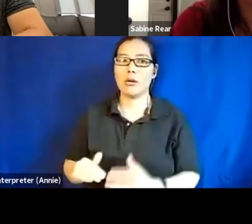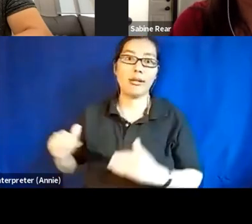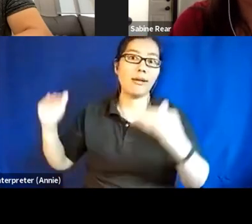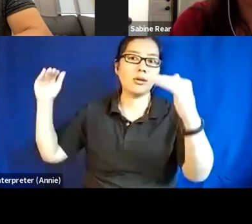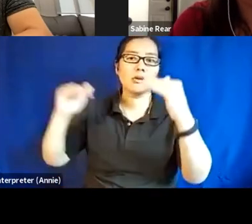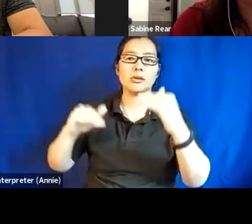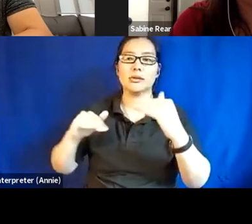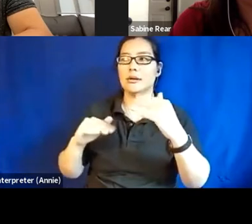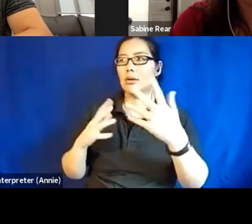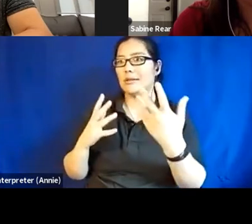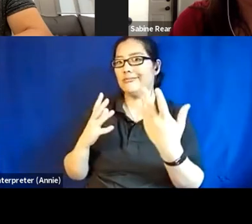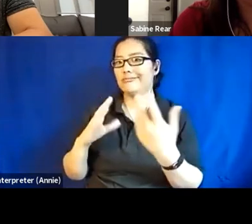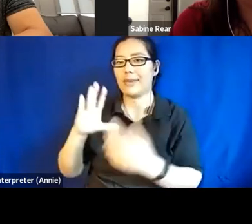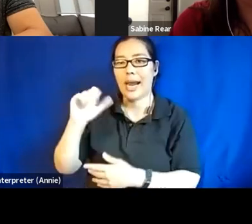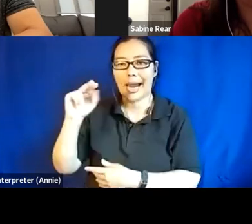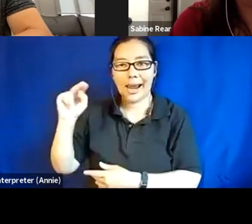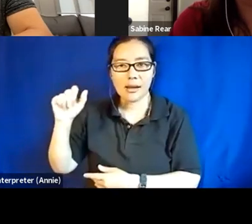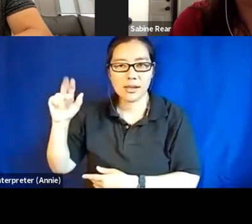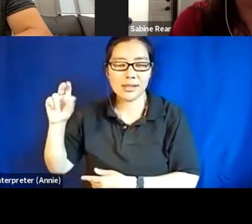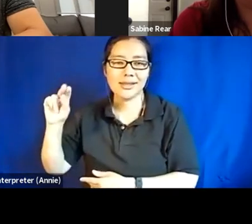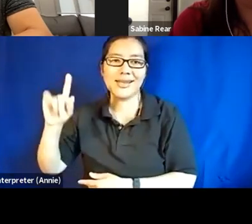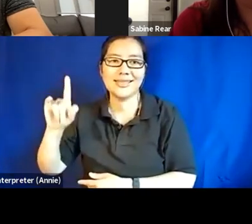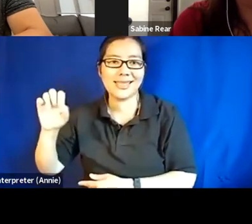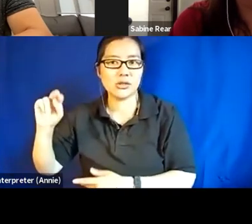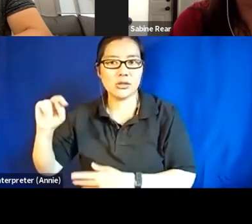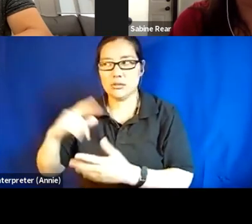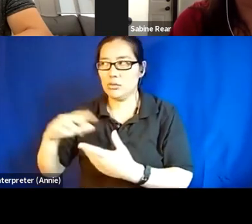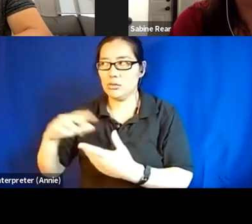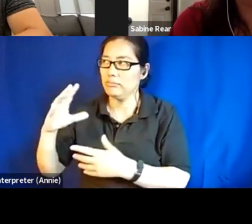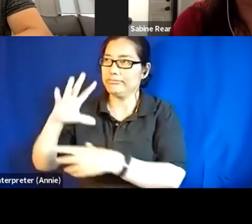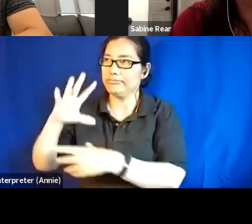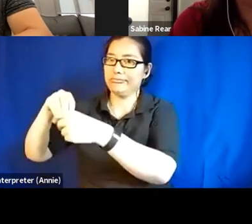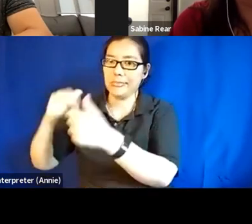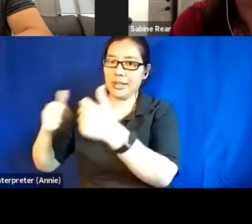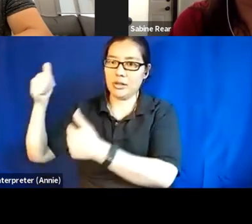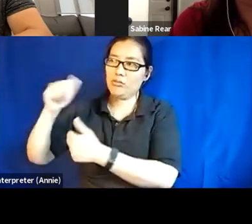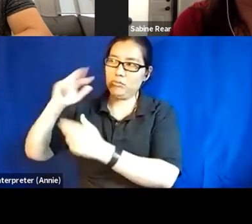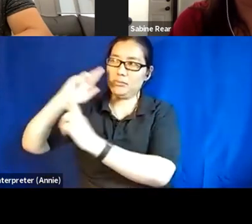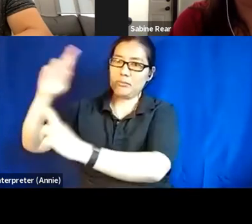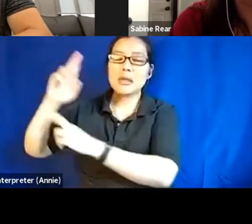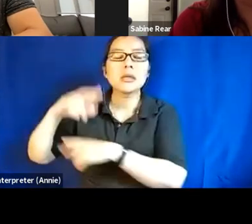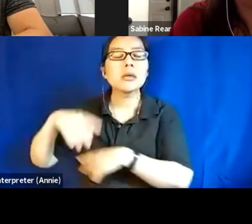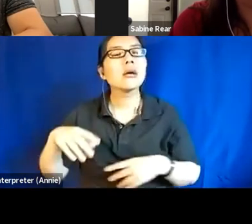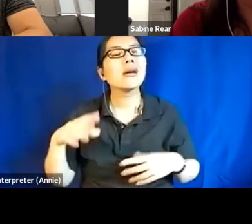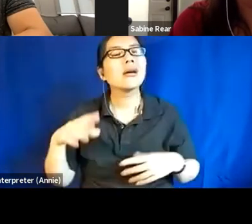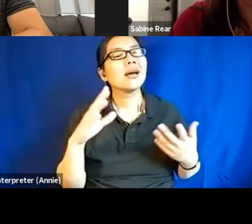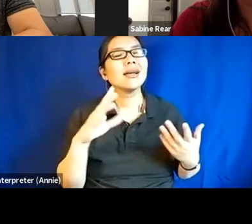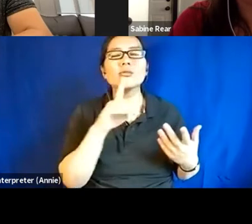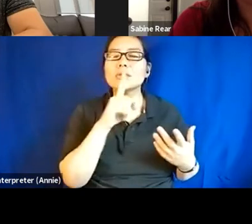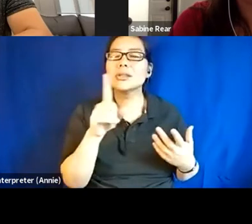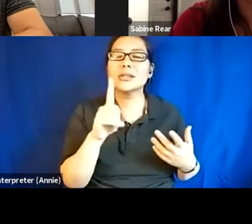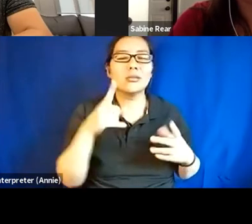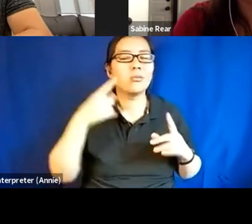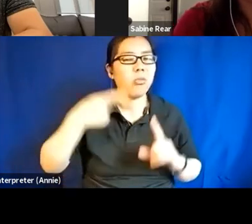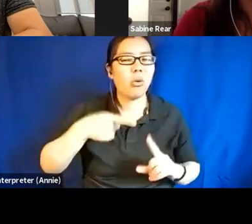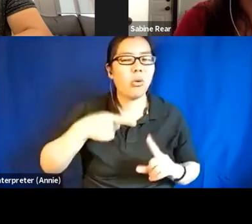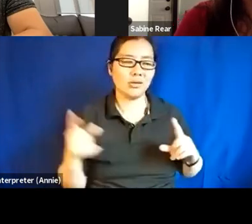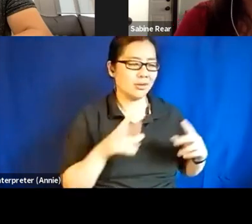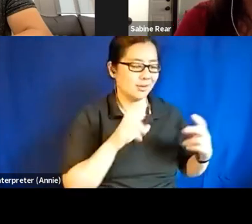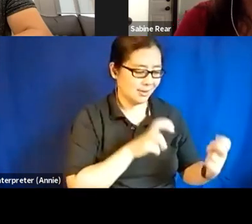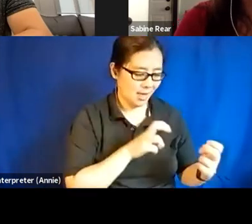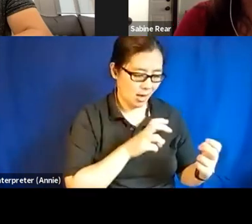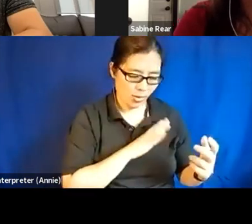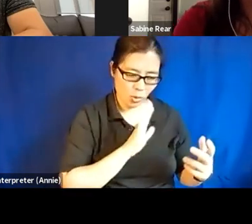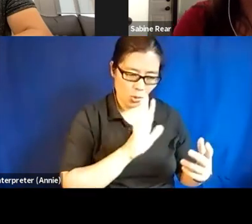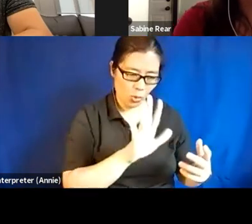but, um, inherently it's, it's a medium that is you sitting down with what you're going to make. And I think that's, um,